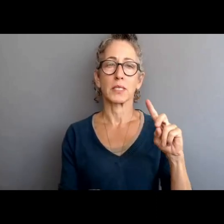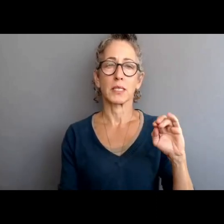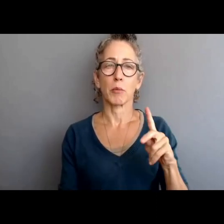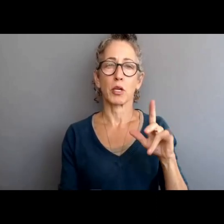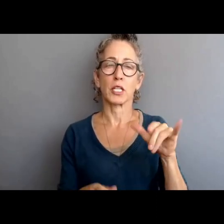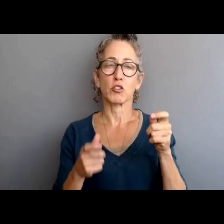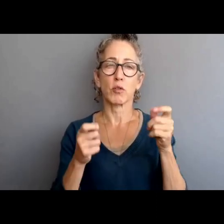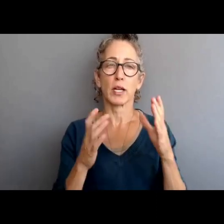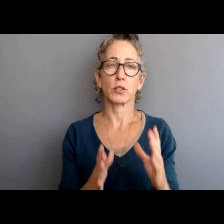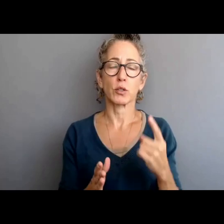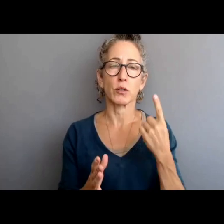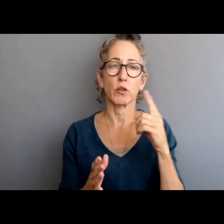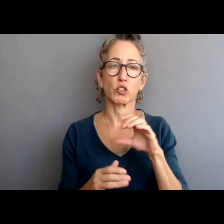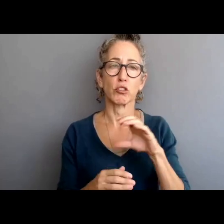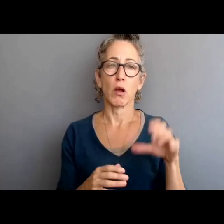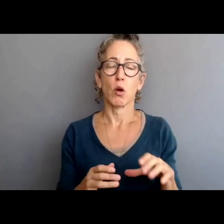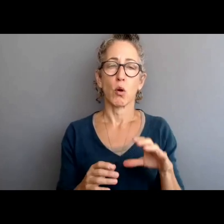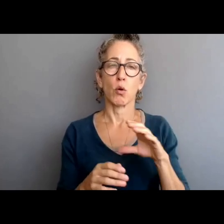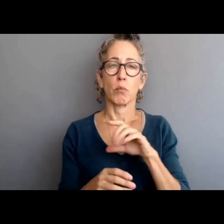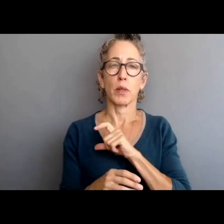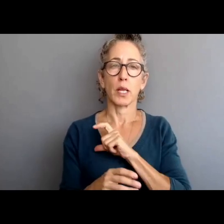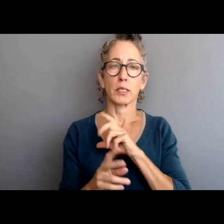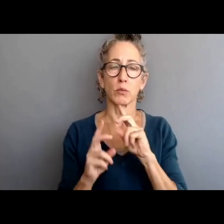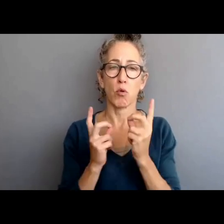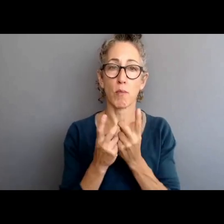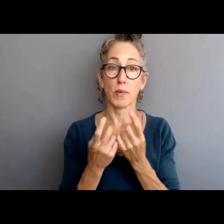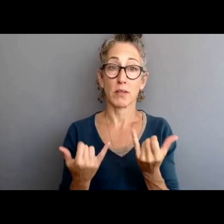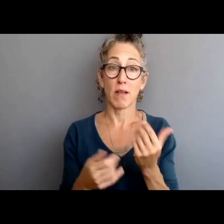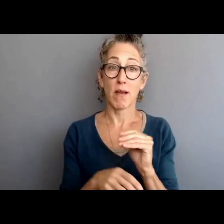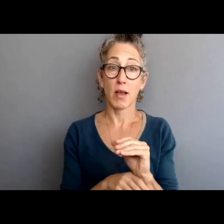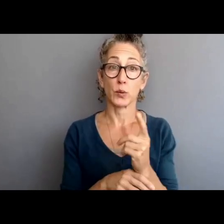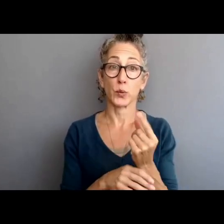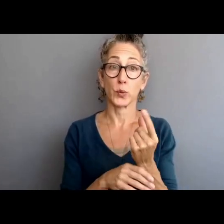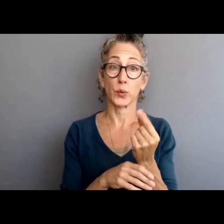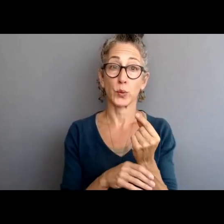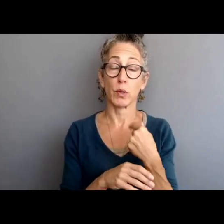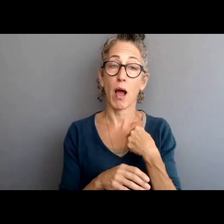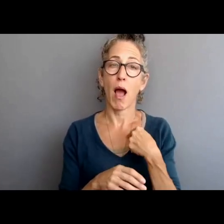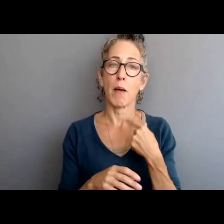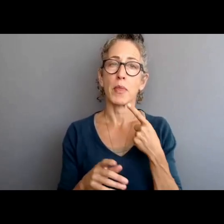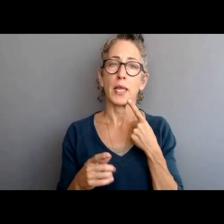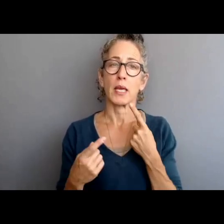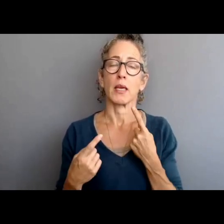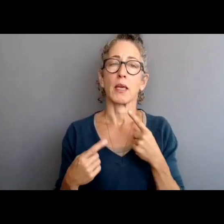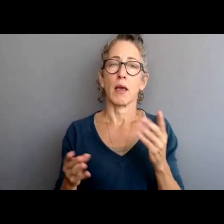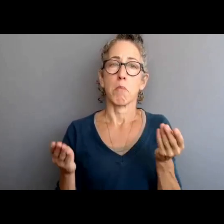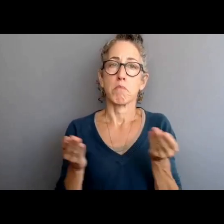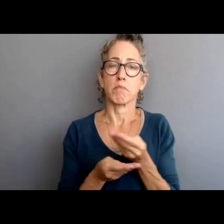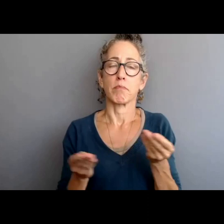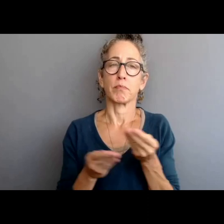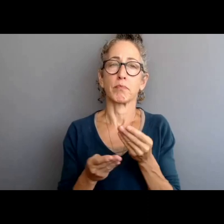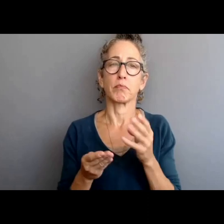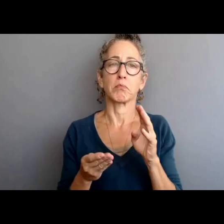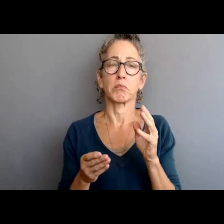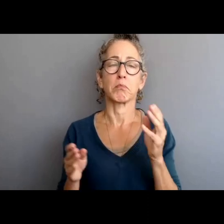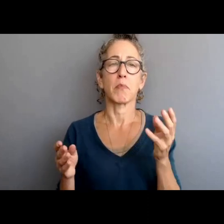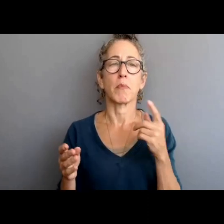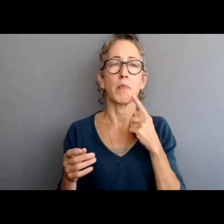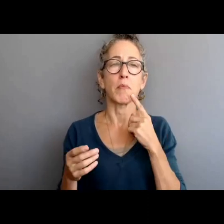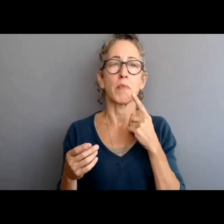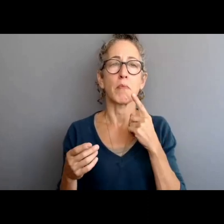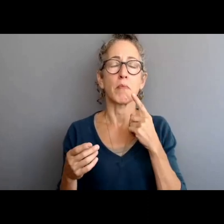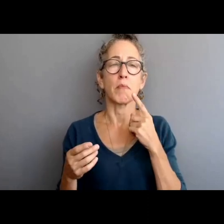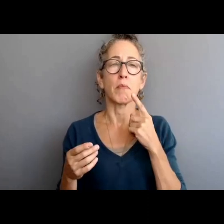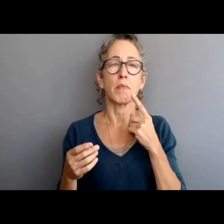Policing at the Chicago Police Department. And tonight, I'll be serving as a moderator for this evening's webinar on the Chicago Police Department's